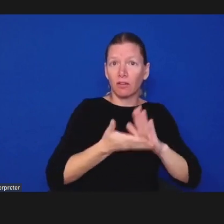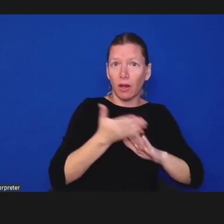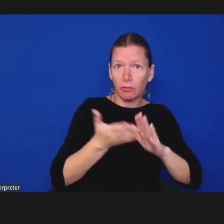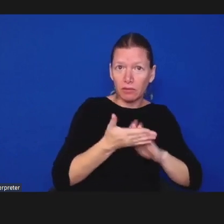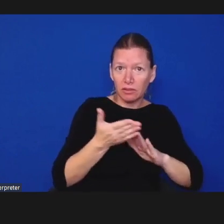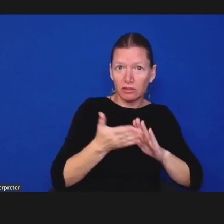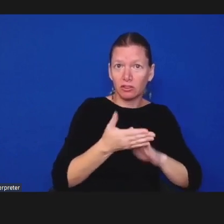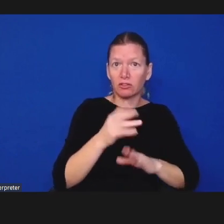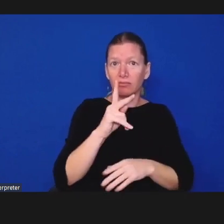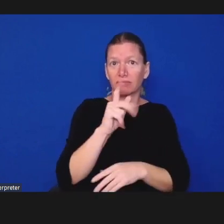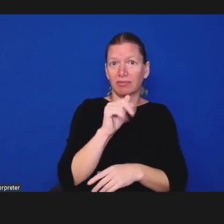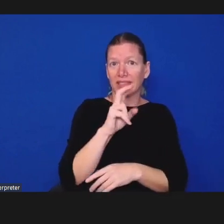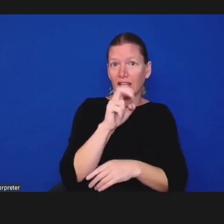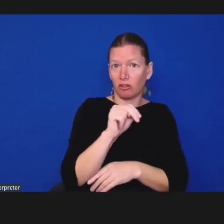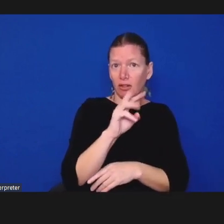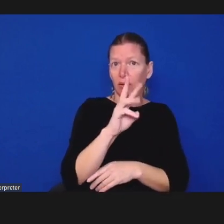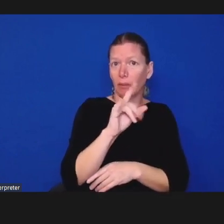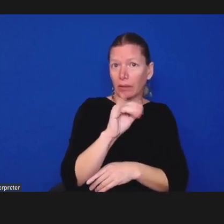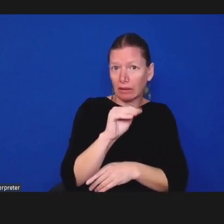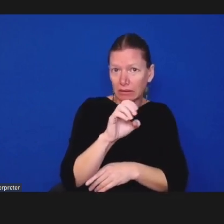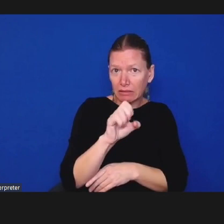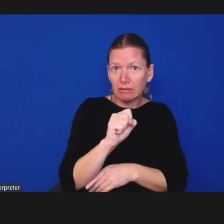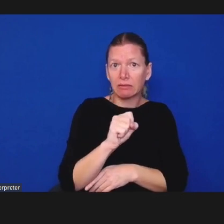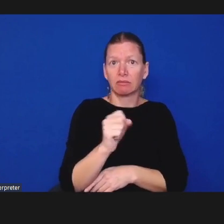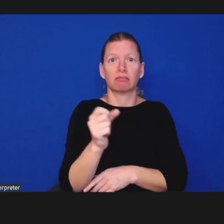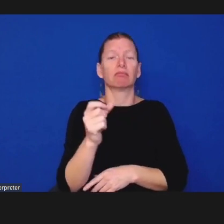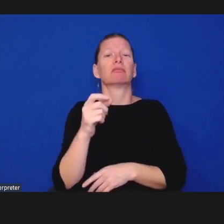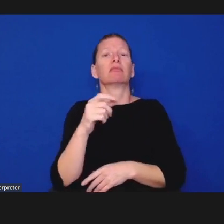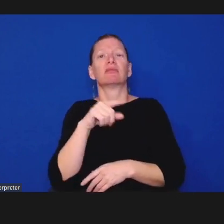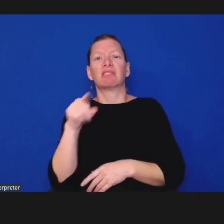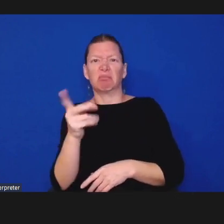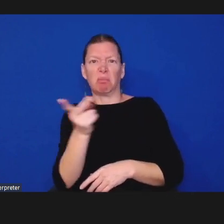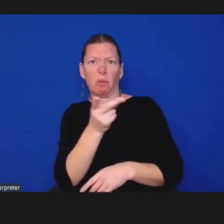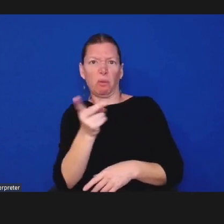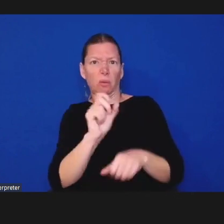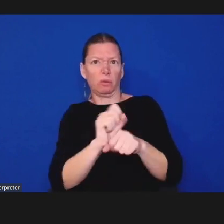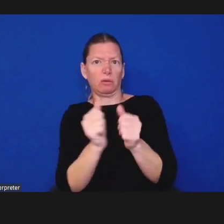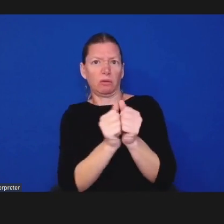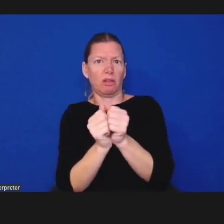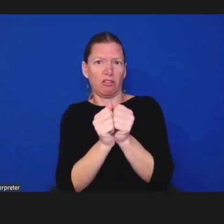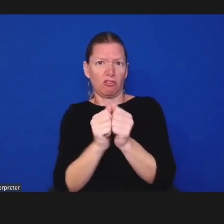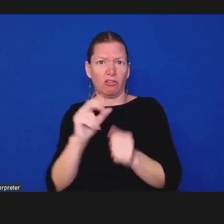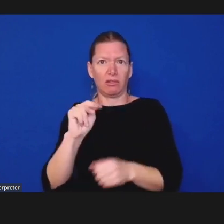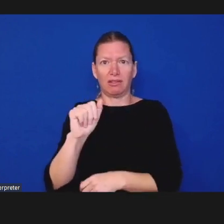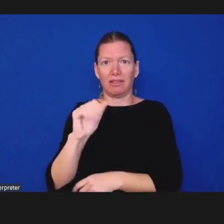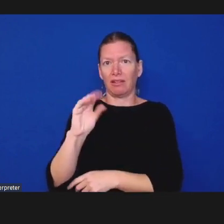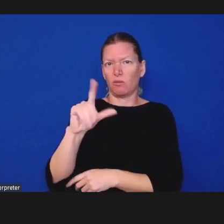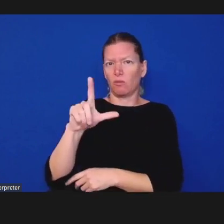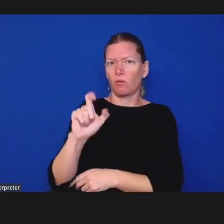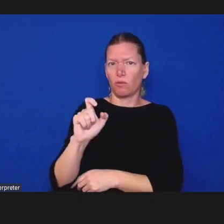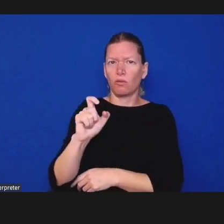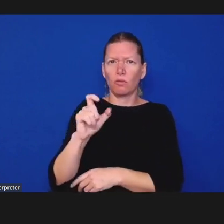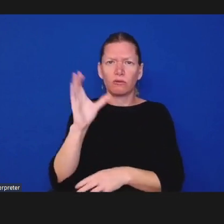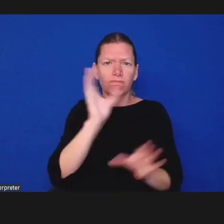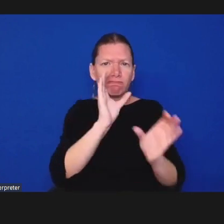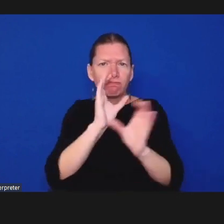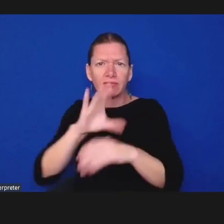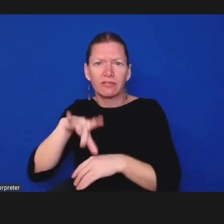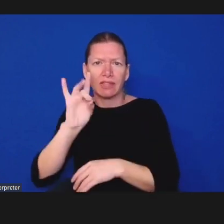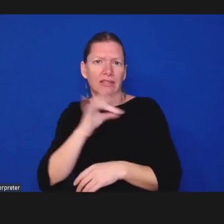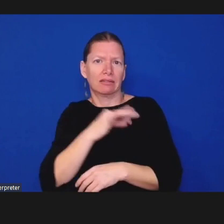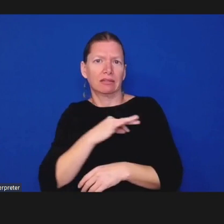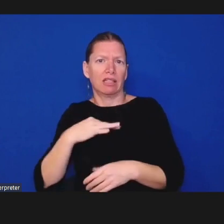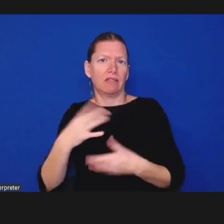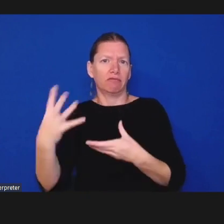to staff a whole bunch of different things karen is a former board member like myself and um so